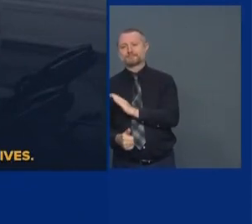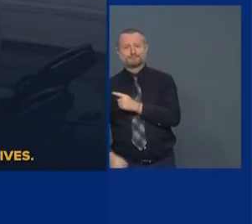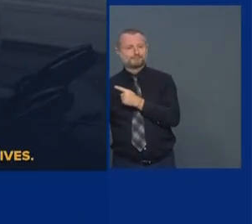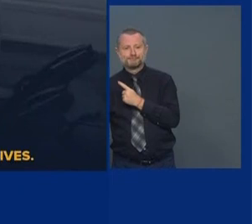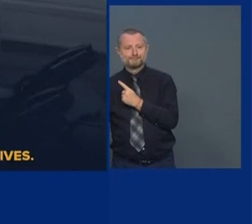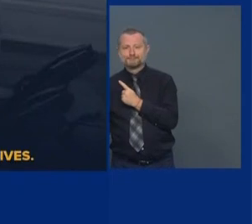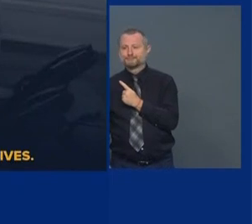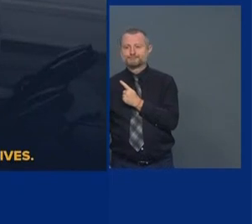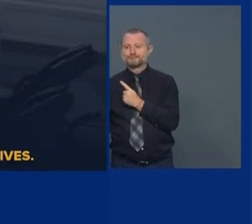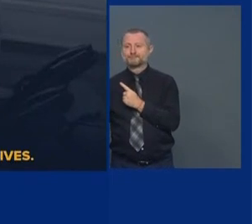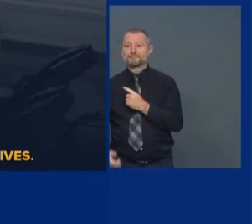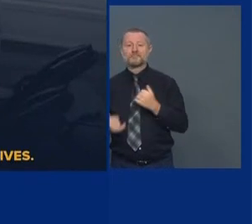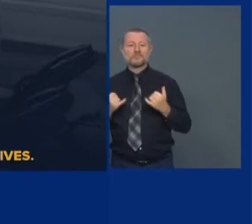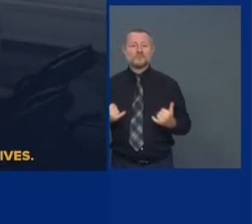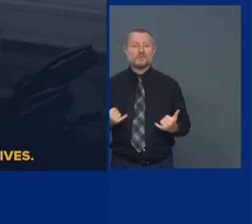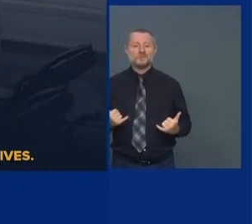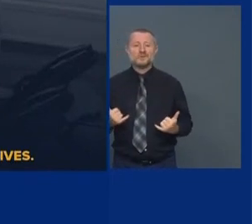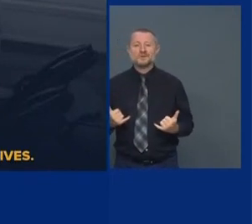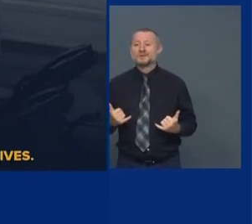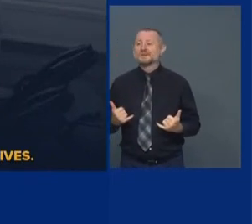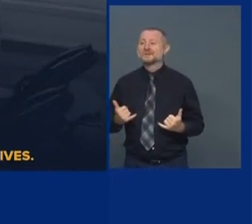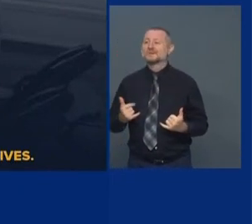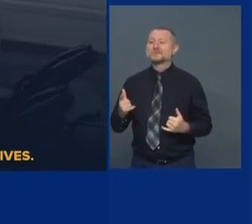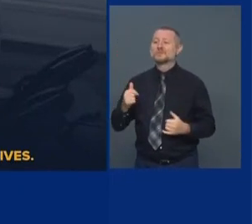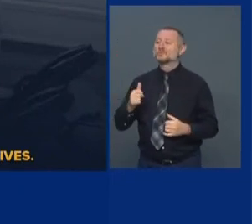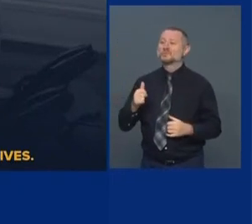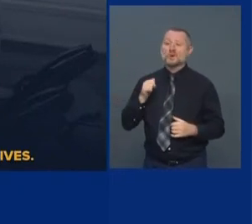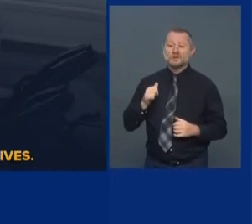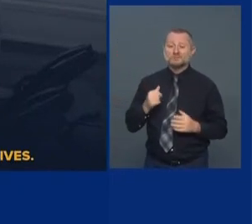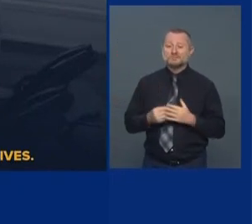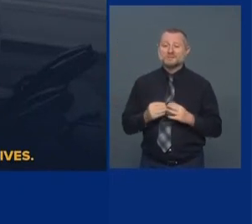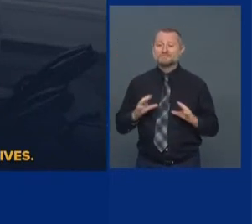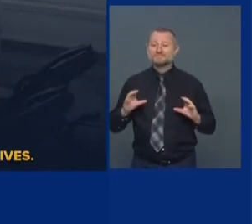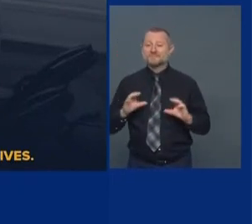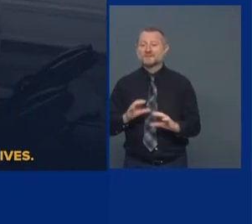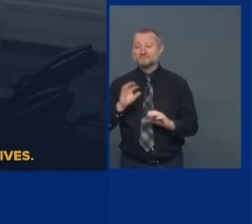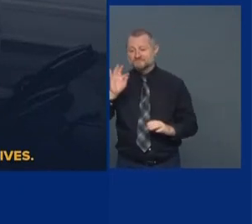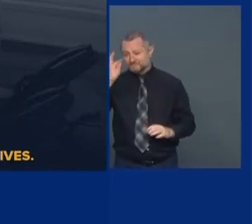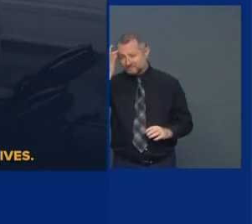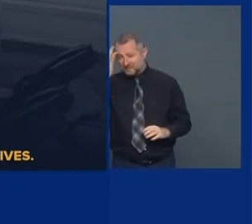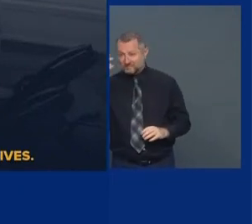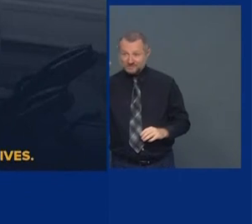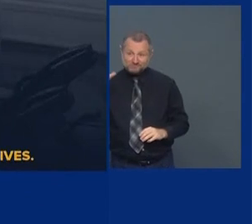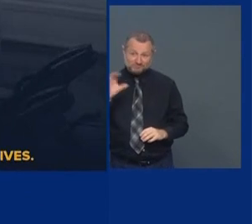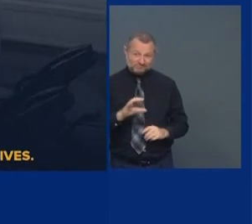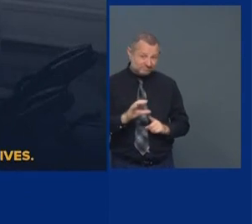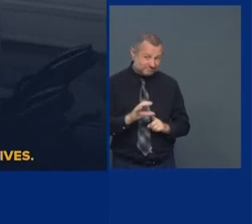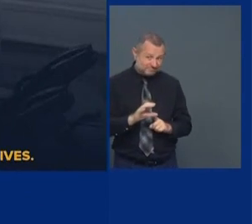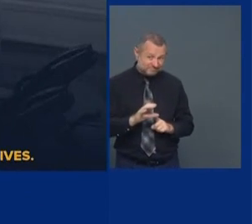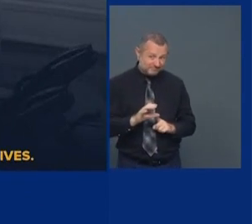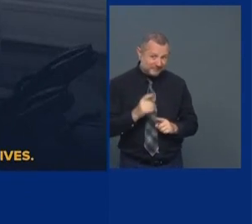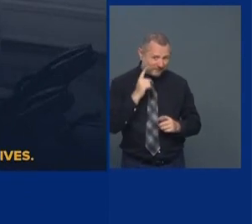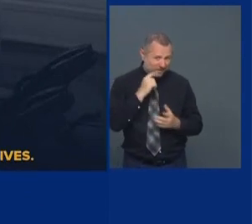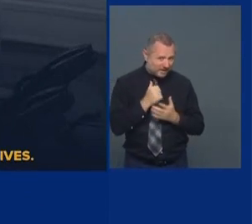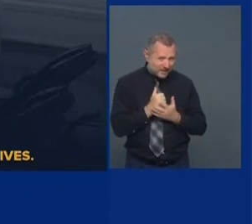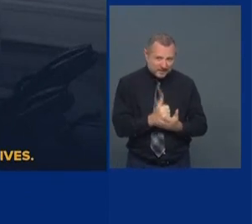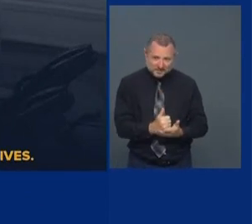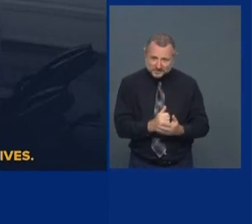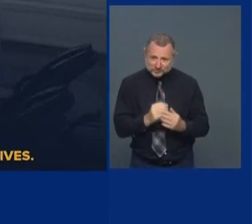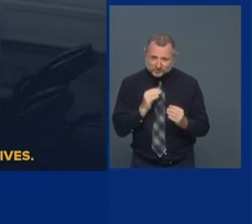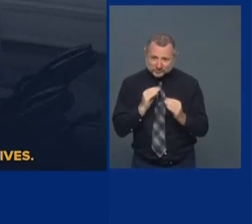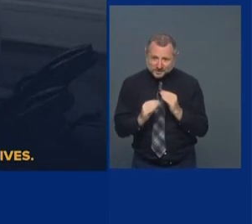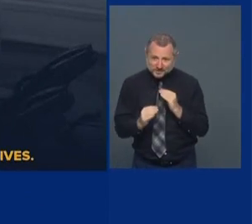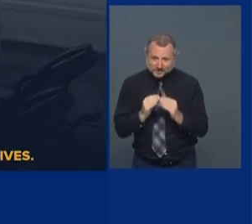now they won't provide federal funding to help repair the damage